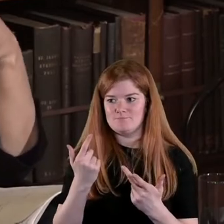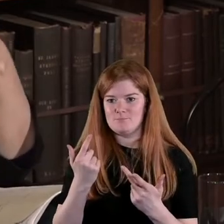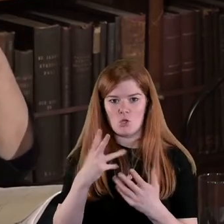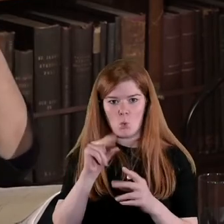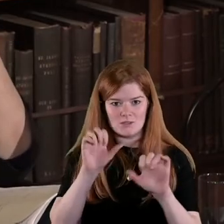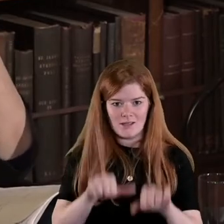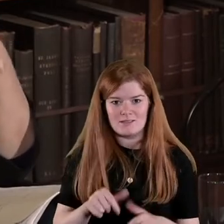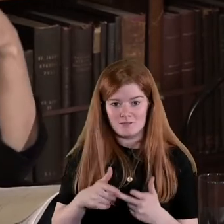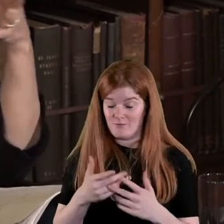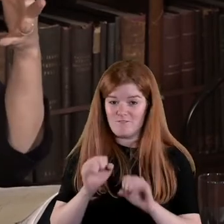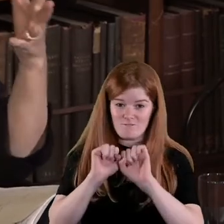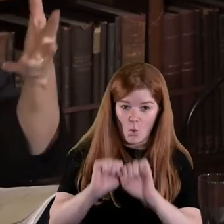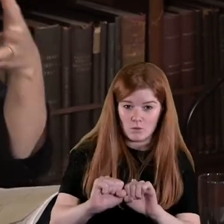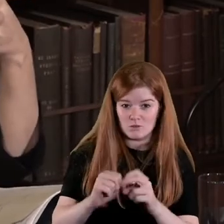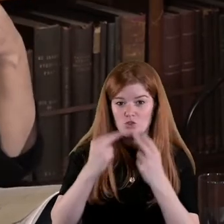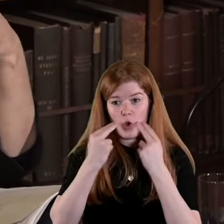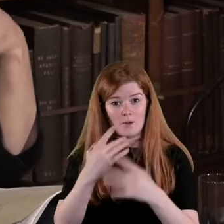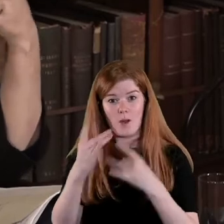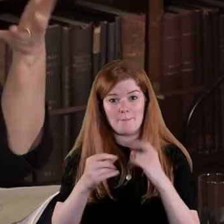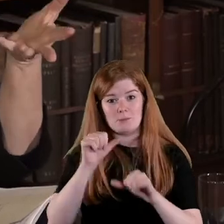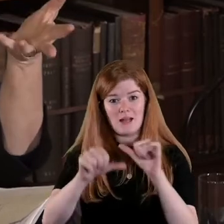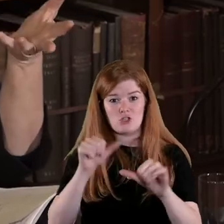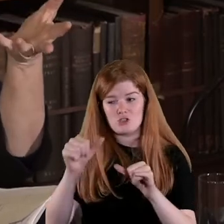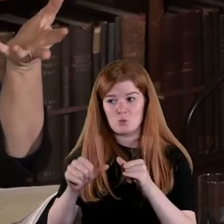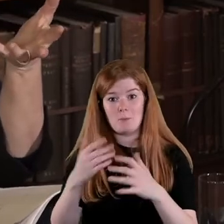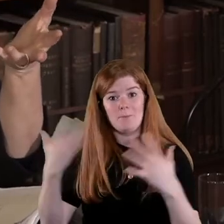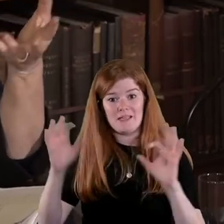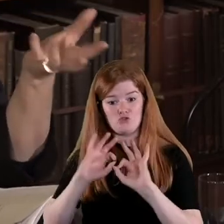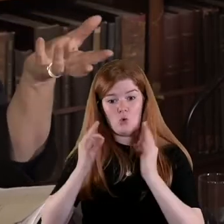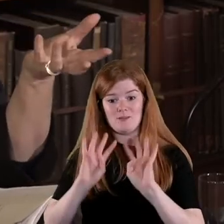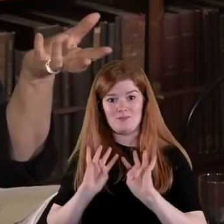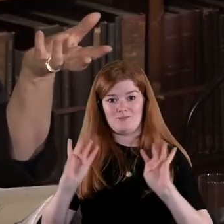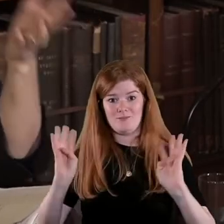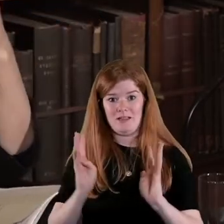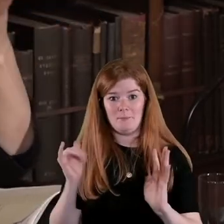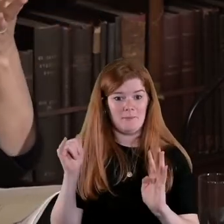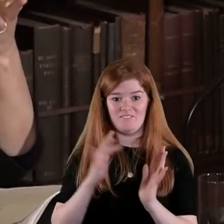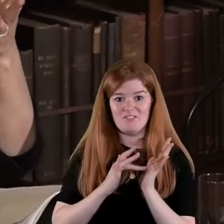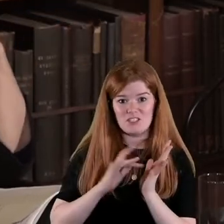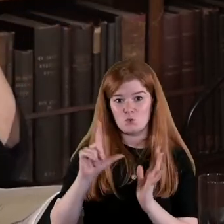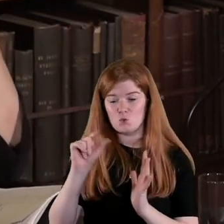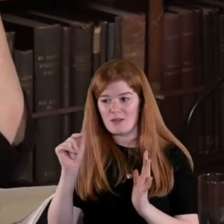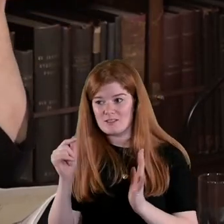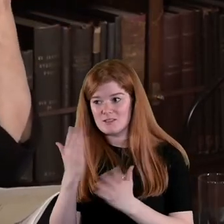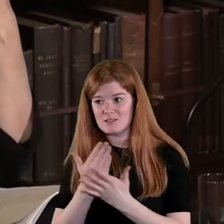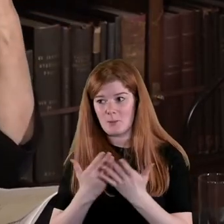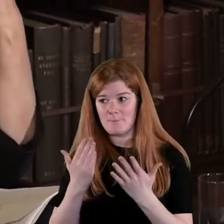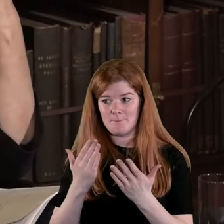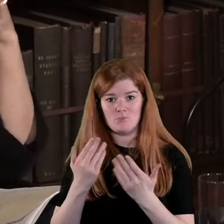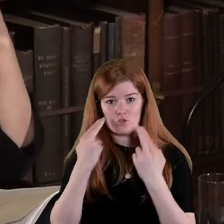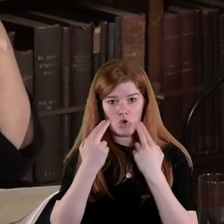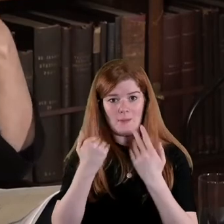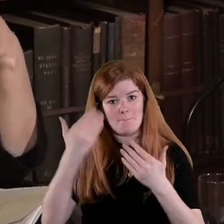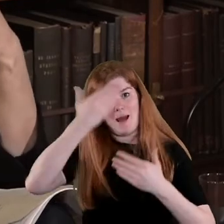often force usually the pattern was large groups maybe 15 20 sometimes generally